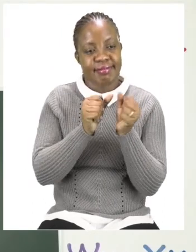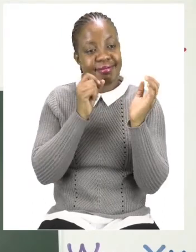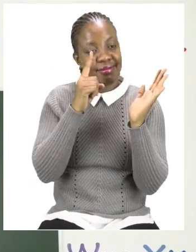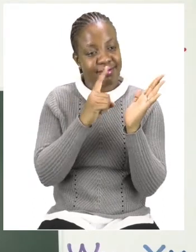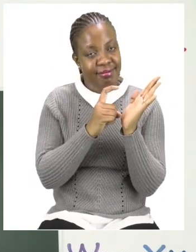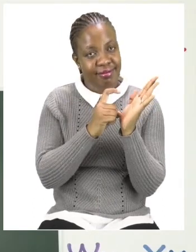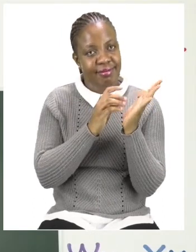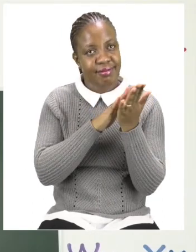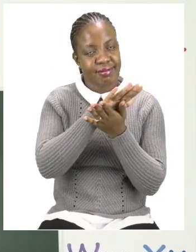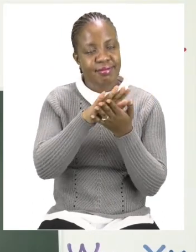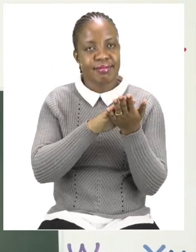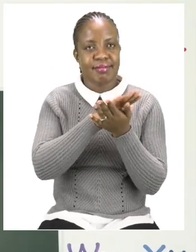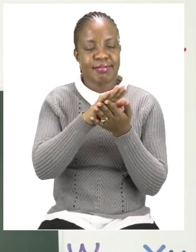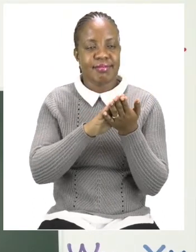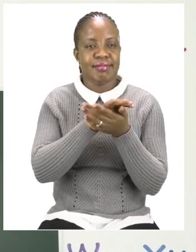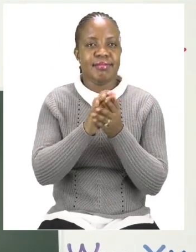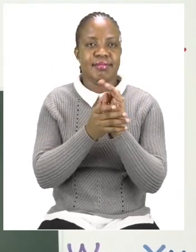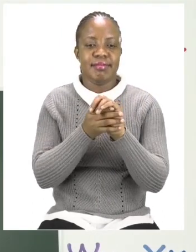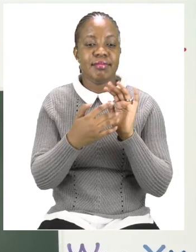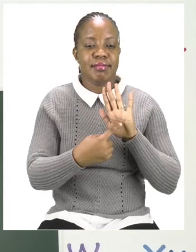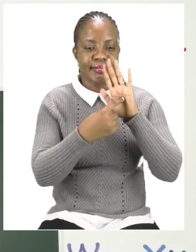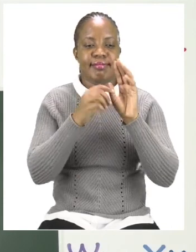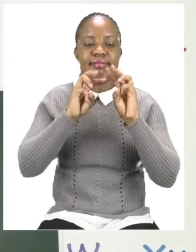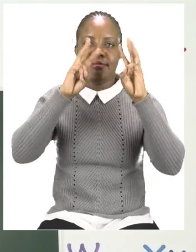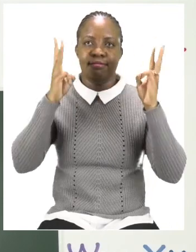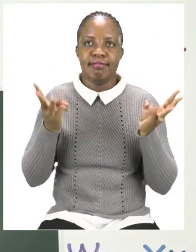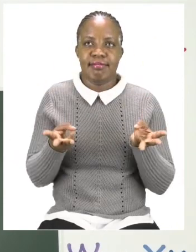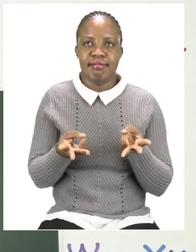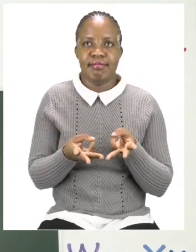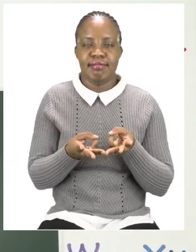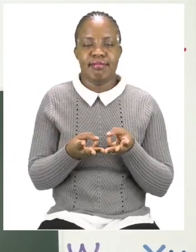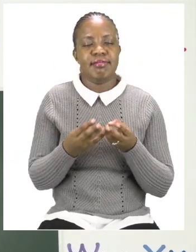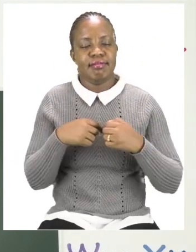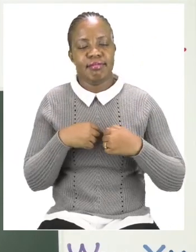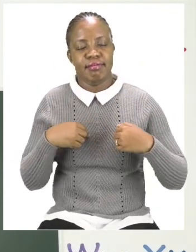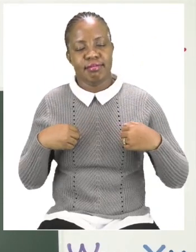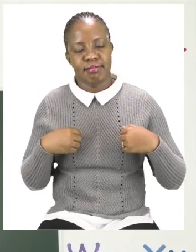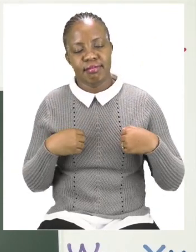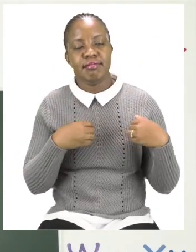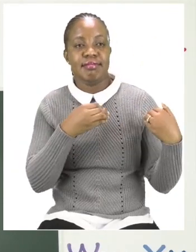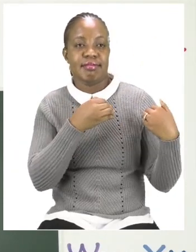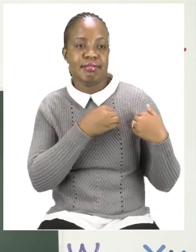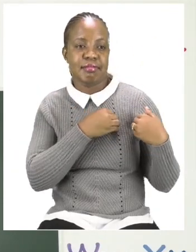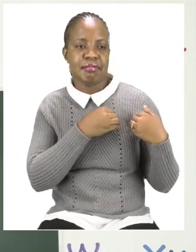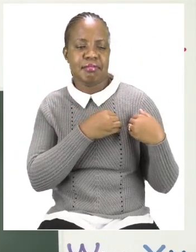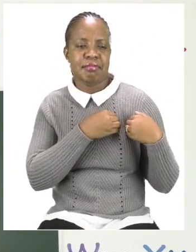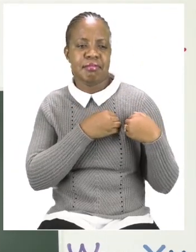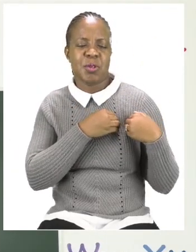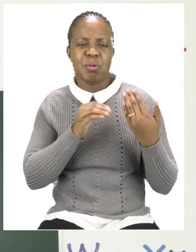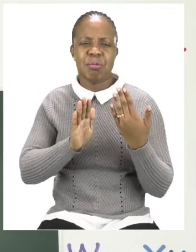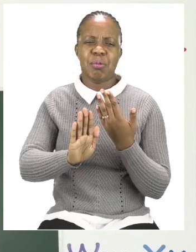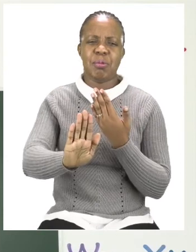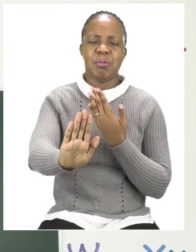sanitize, we are showing the world that we care enough to stay far, far away from coronavirus.